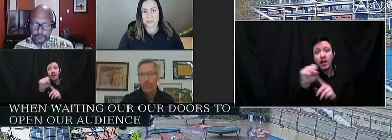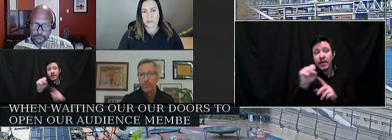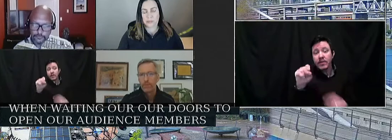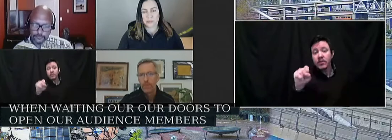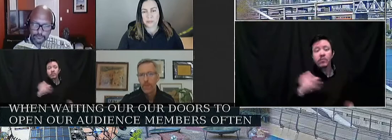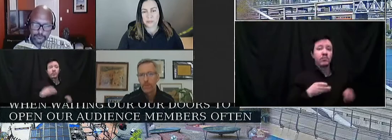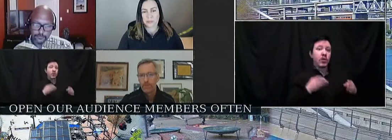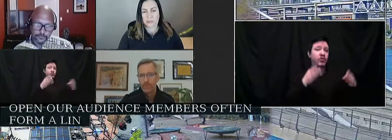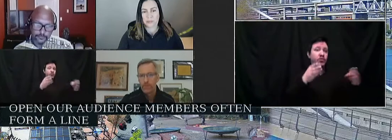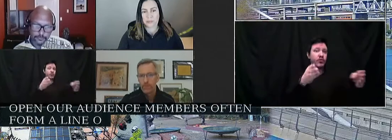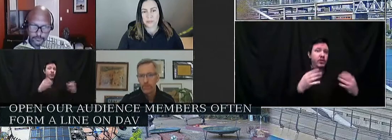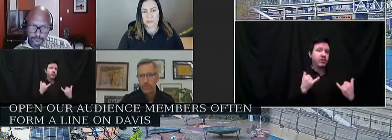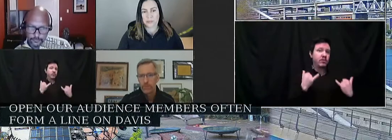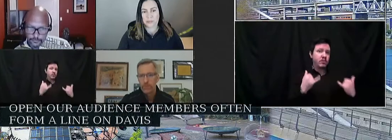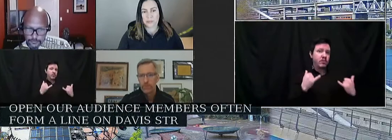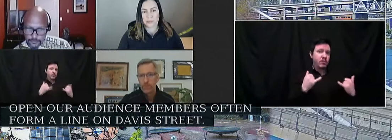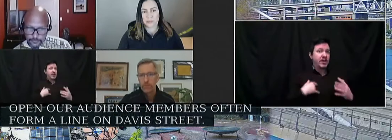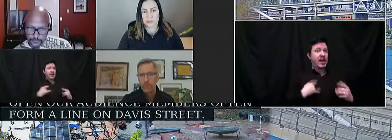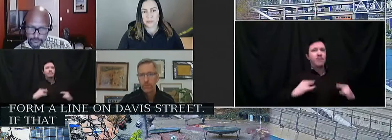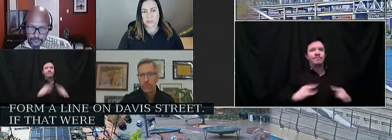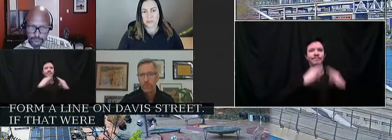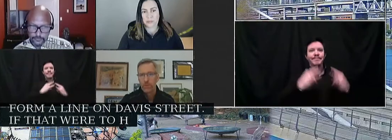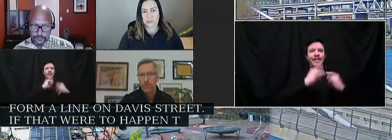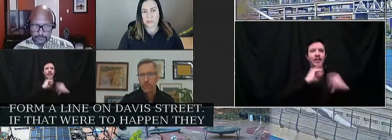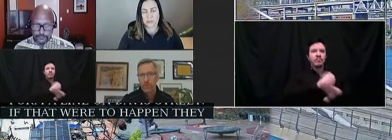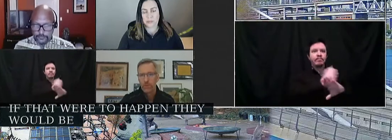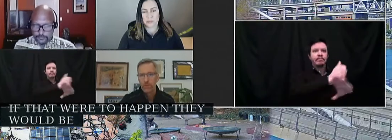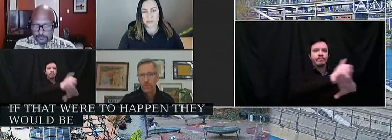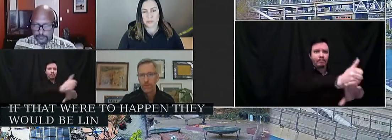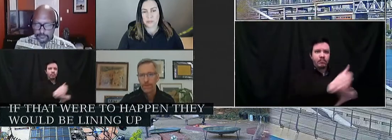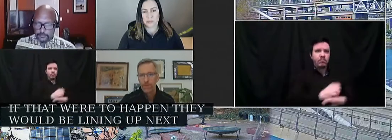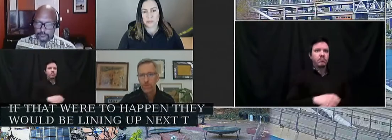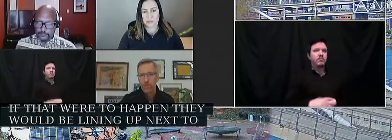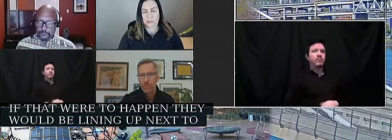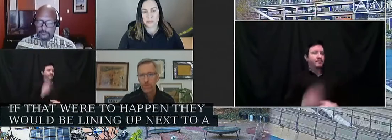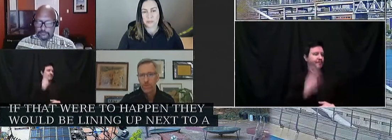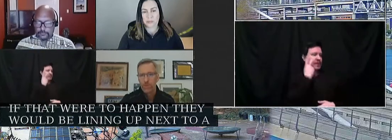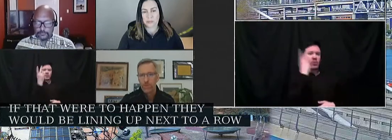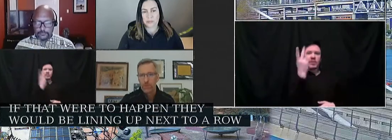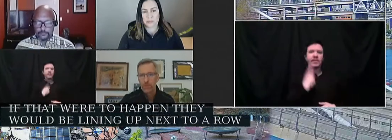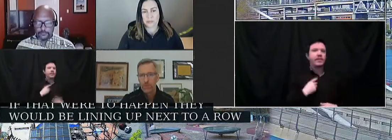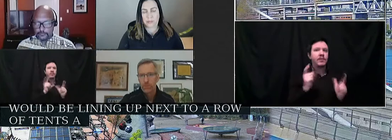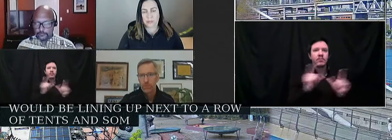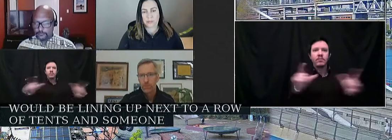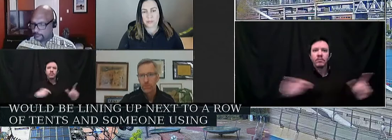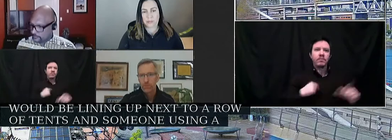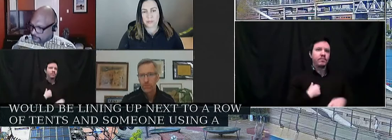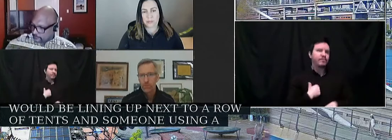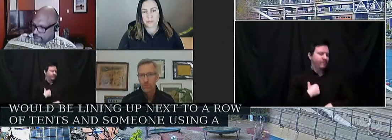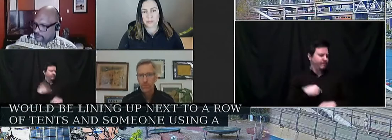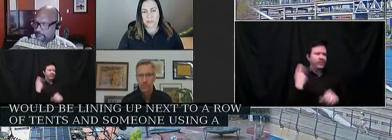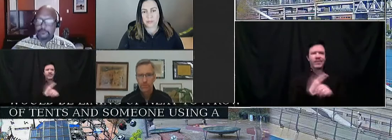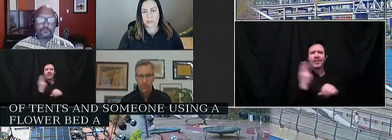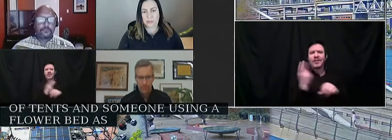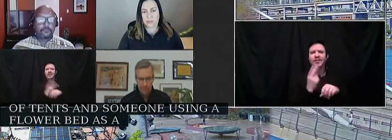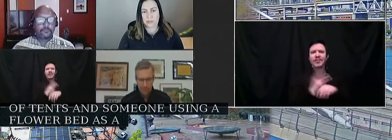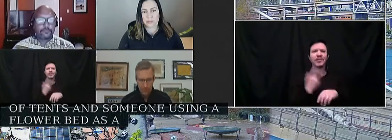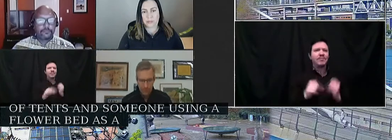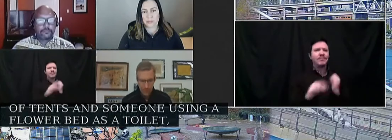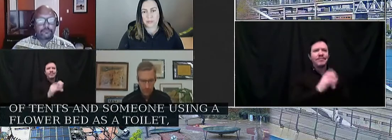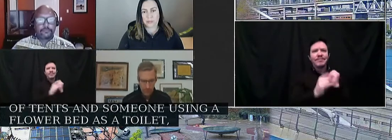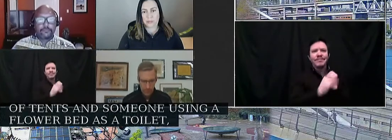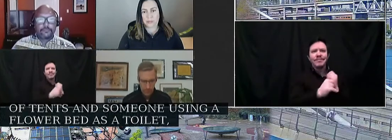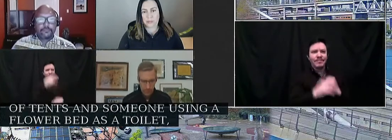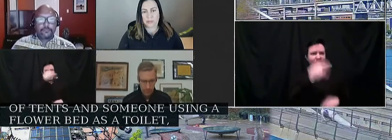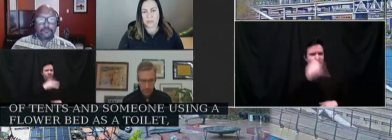members would be lining up next to a row of tents and they would encounter someone using a flower bed as a toilet, used syringes on the sidewalk, bottles filled with urine,